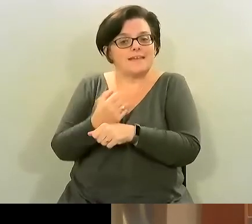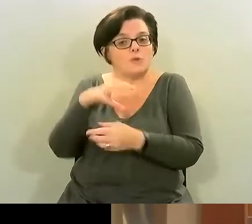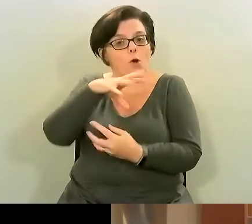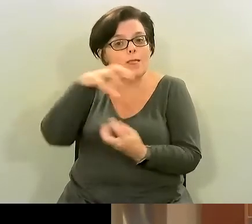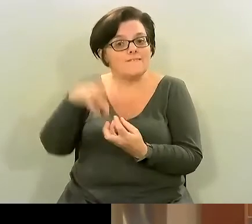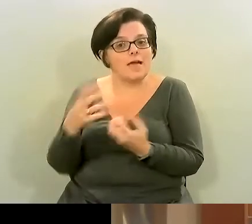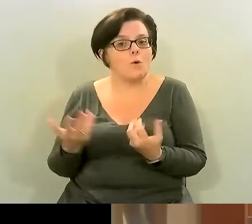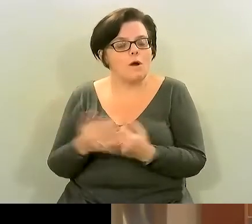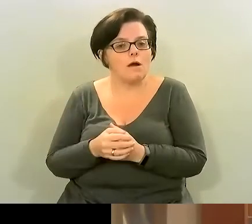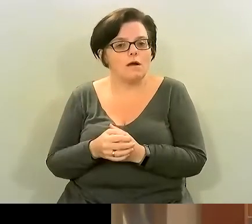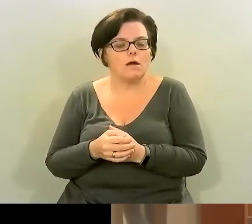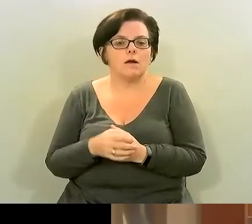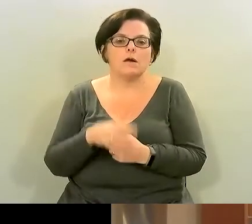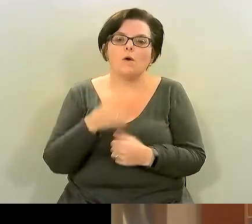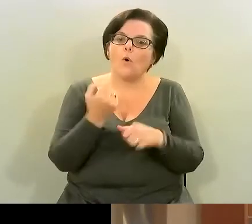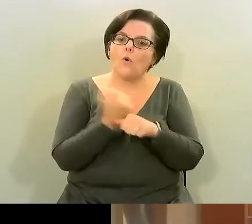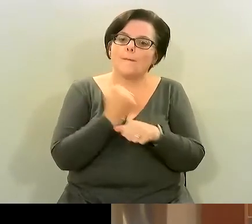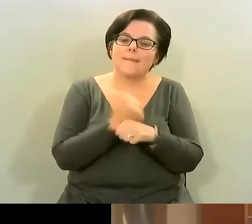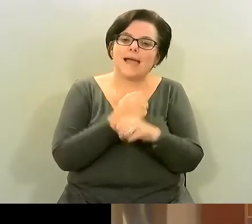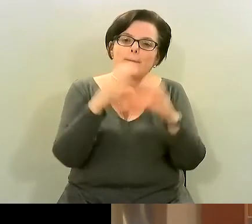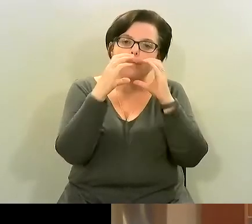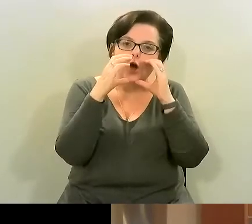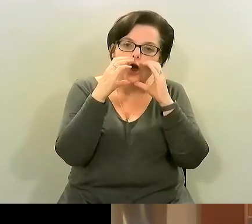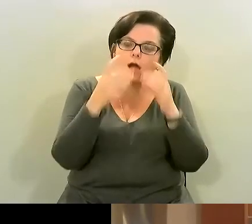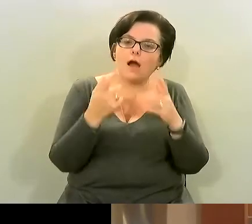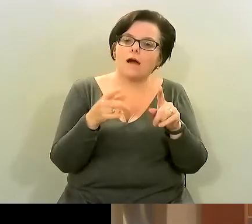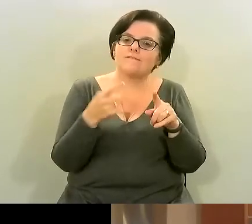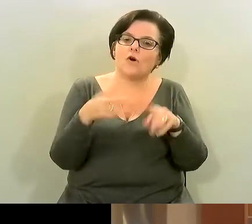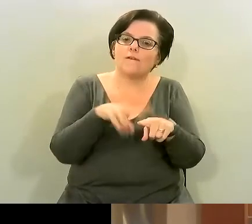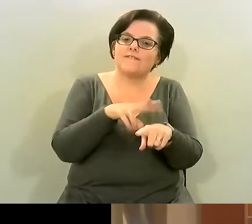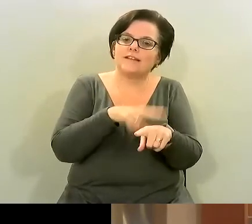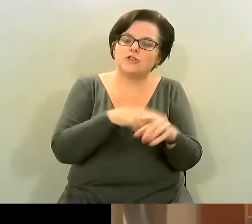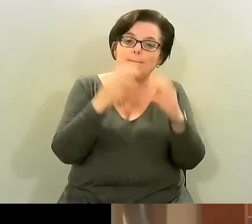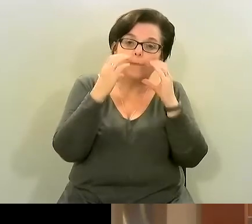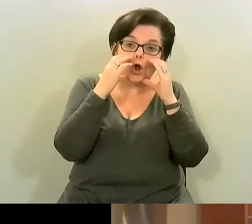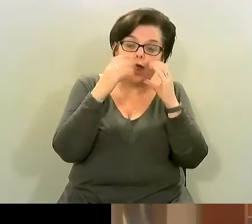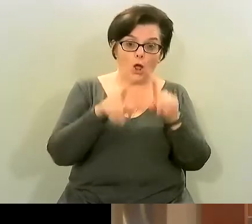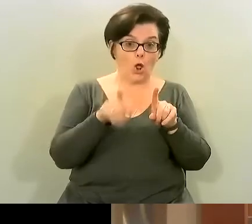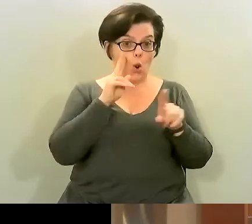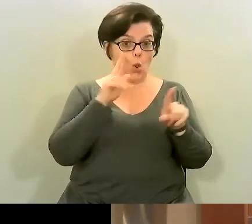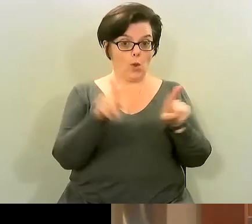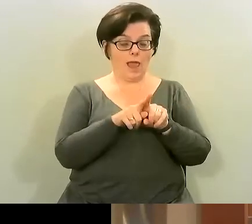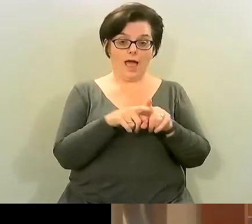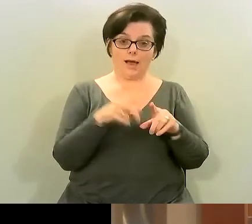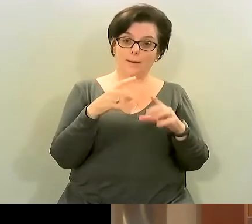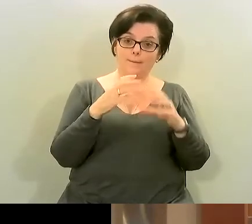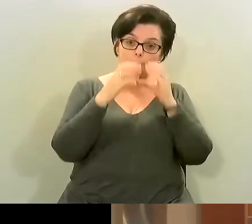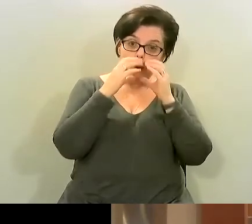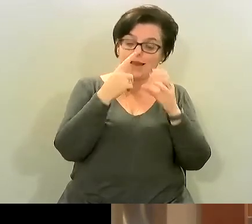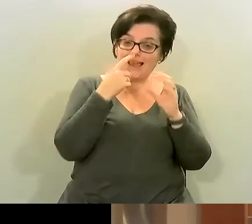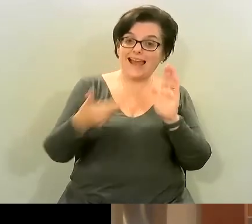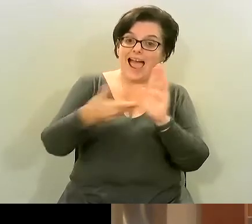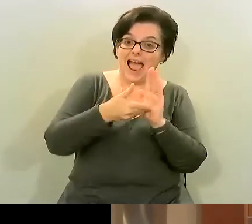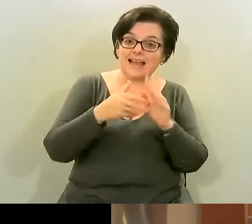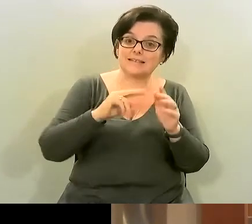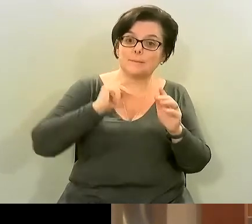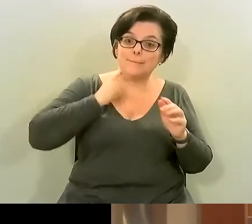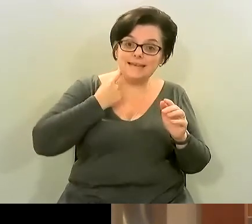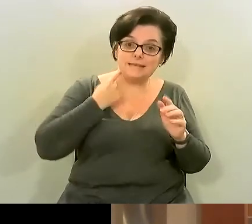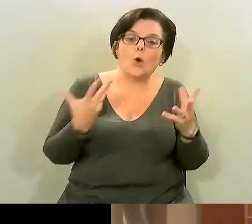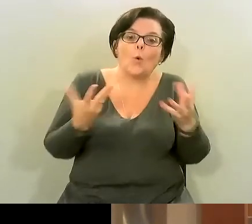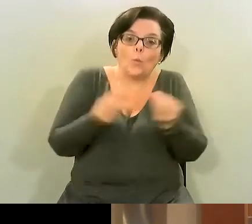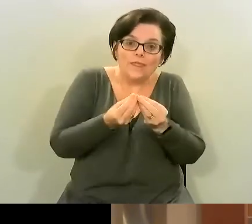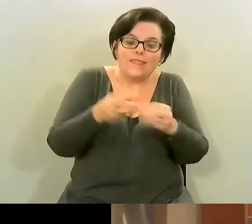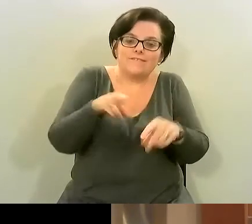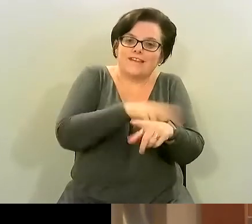veggie burger from ground vegetables that looks like a burger and you can still add in some meat with that it's it's you know